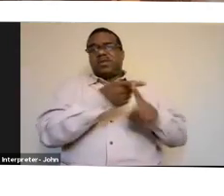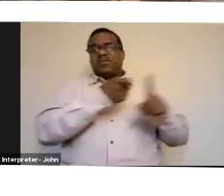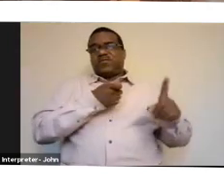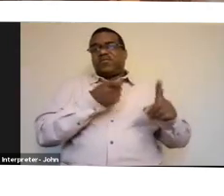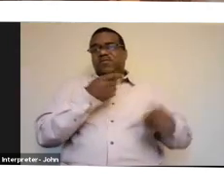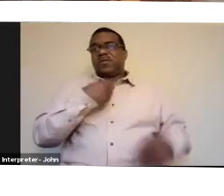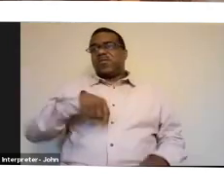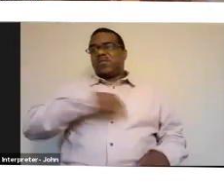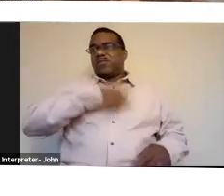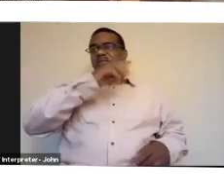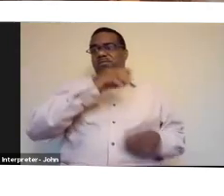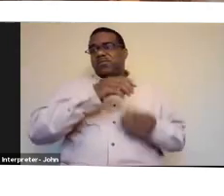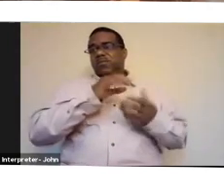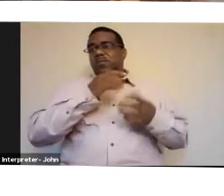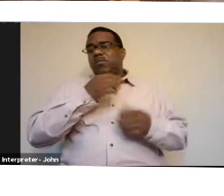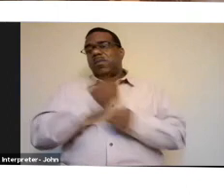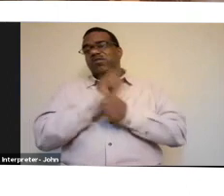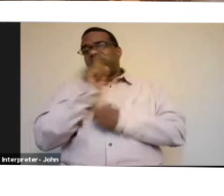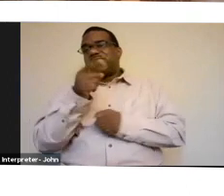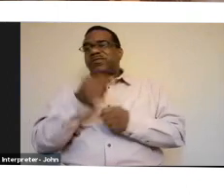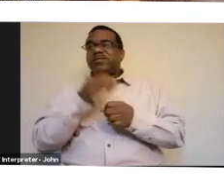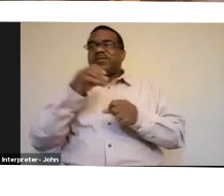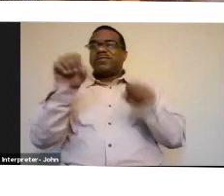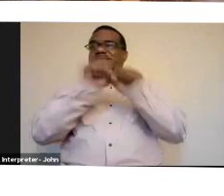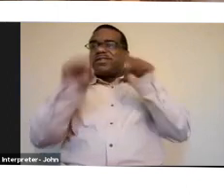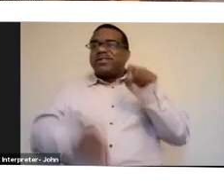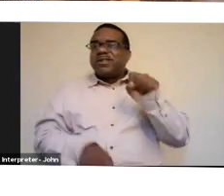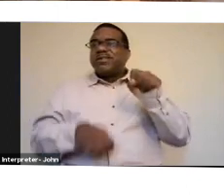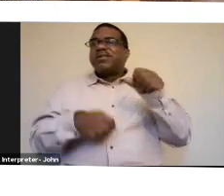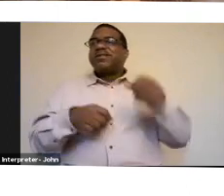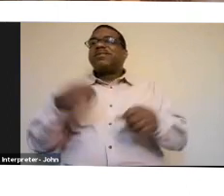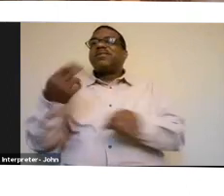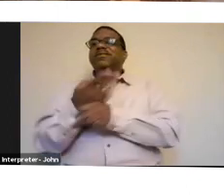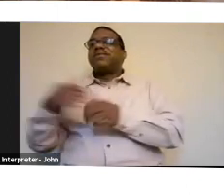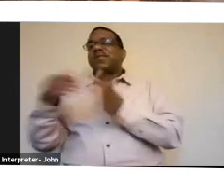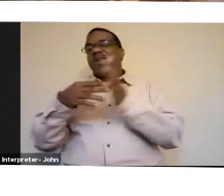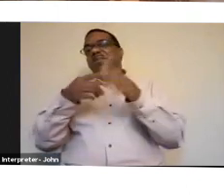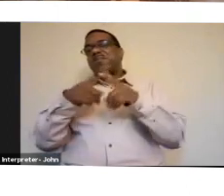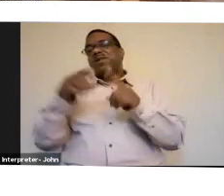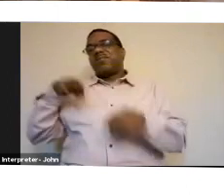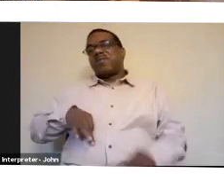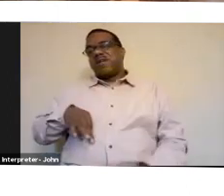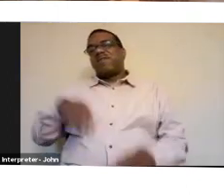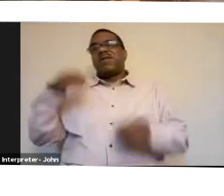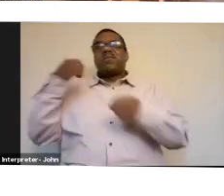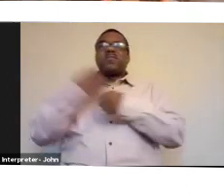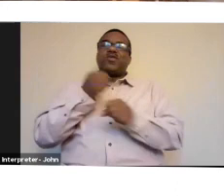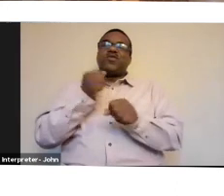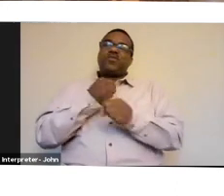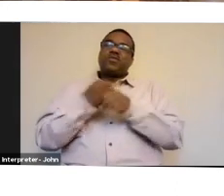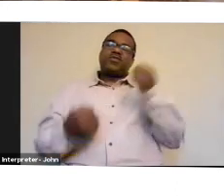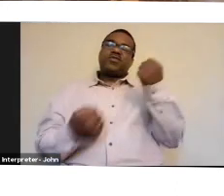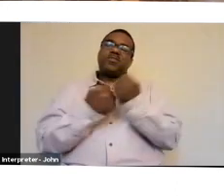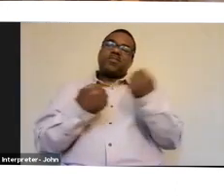thing about making sure that these systems are regenerative is that the profit that is produced supports